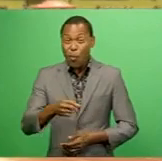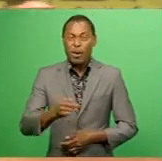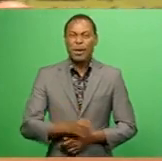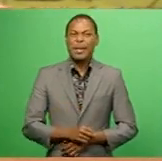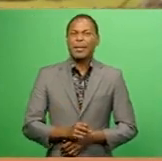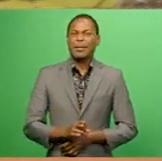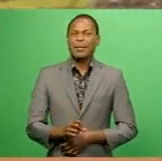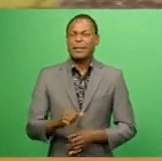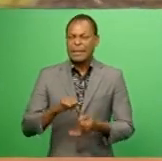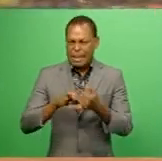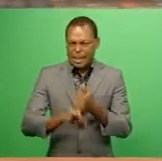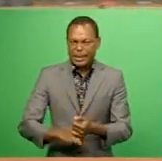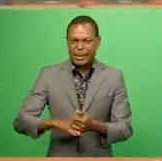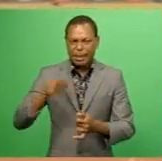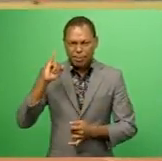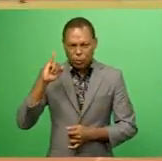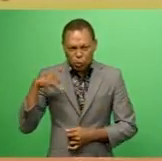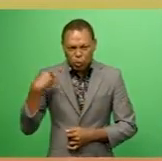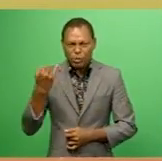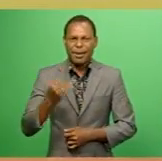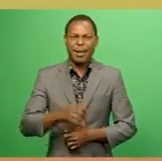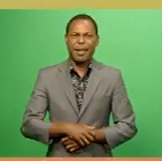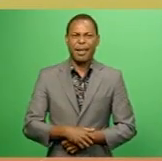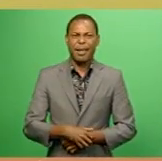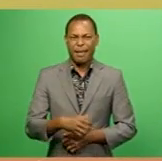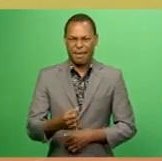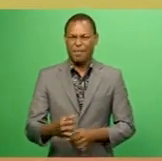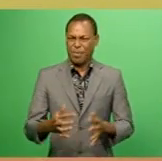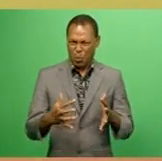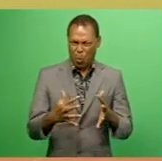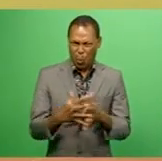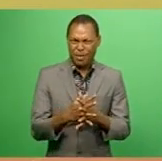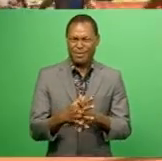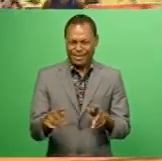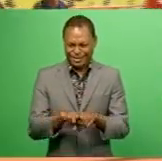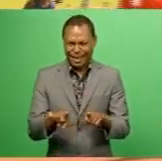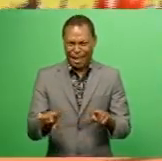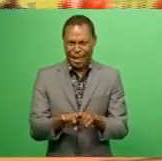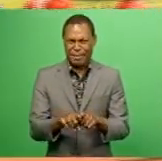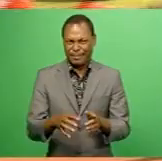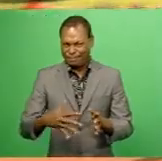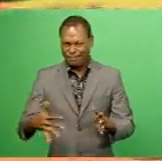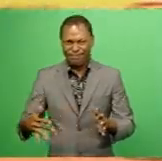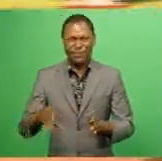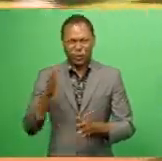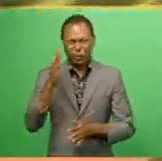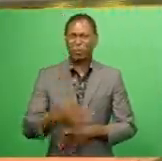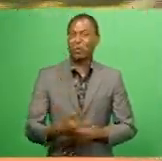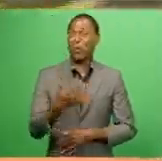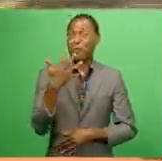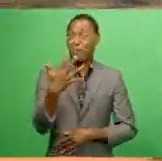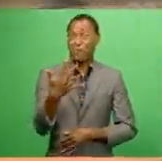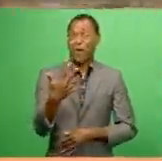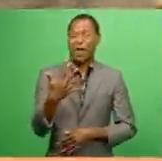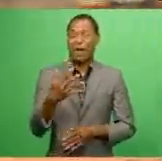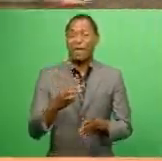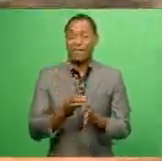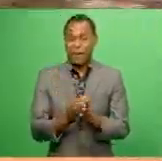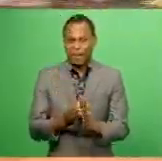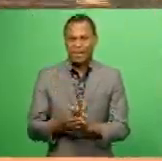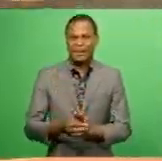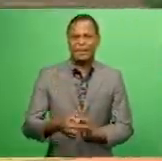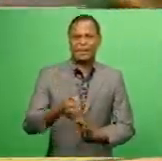-meters by Rossi Vela Matanimeke of Wayne Dina's secondary school with a time of 5 minutes 7.26